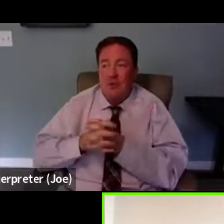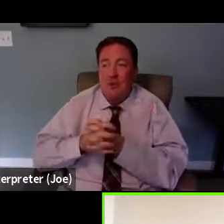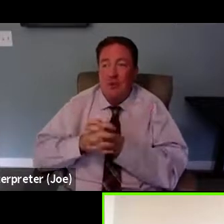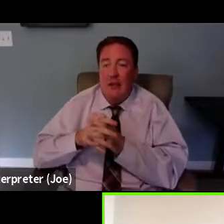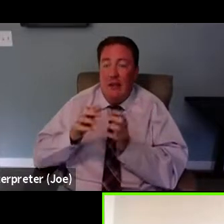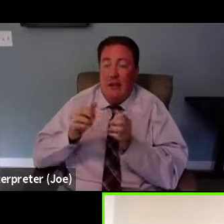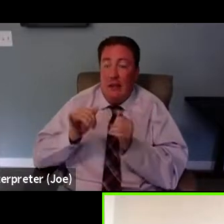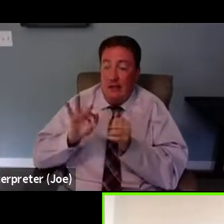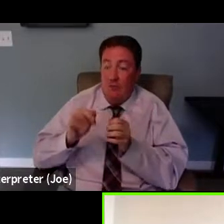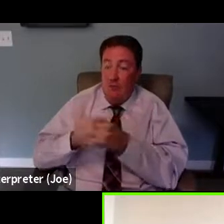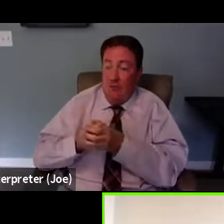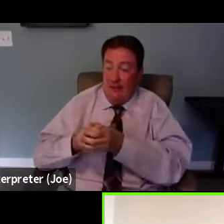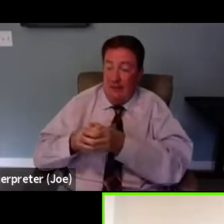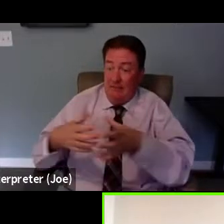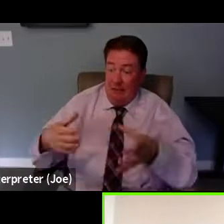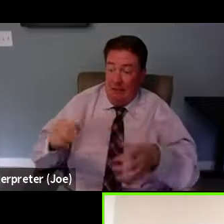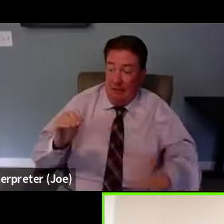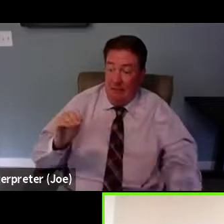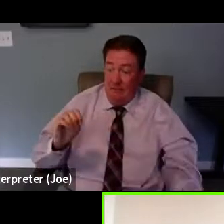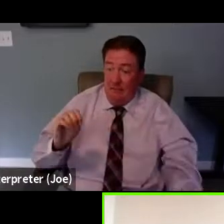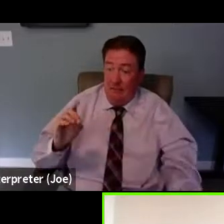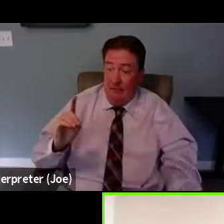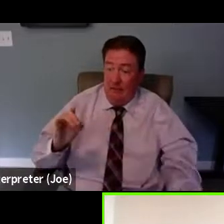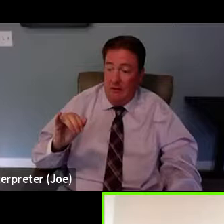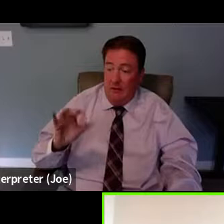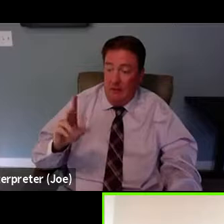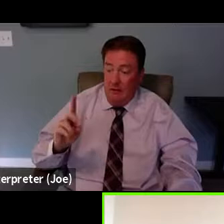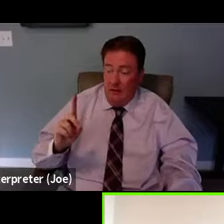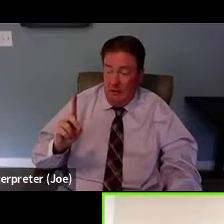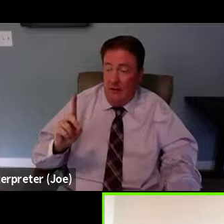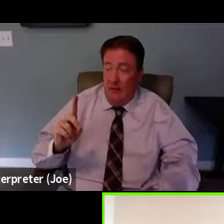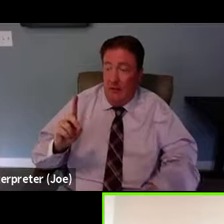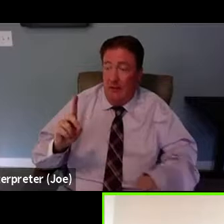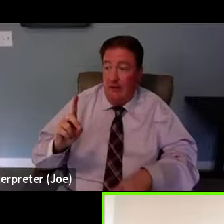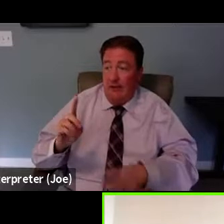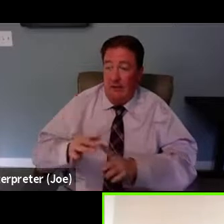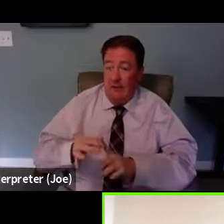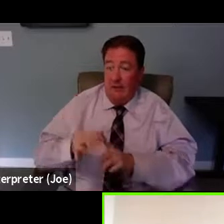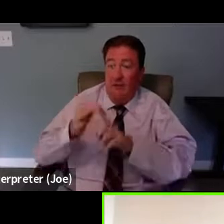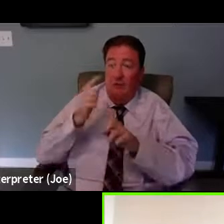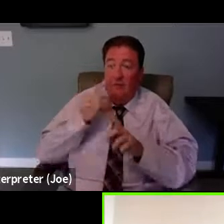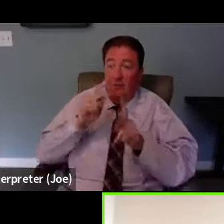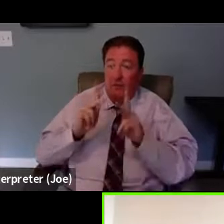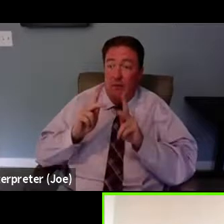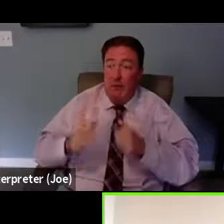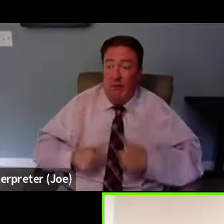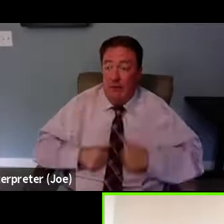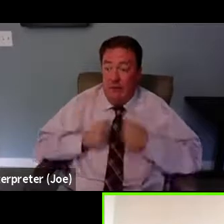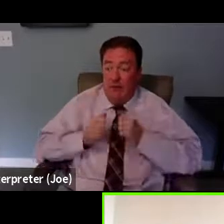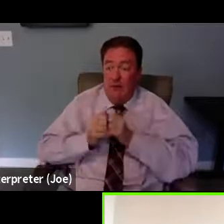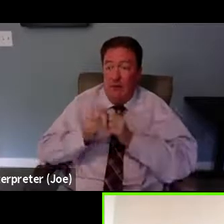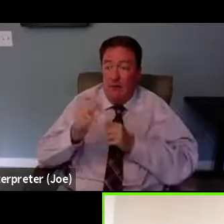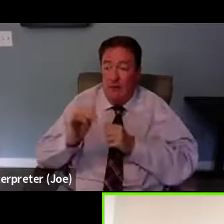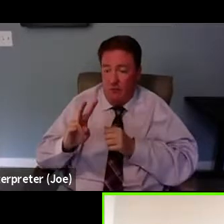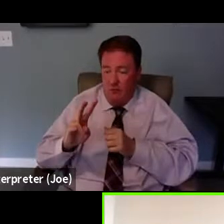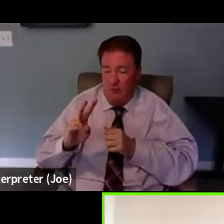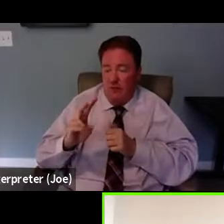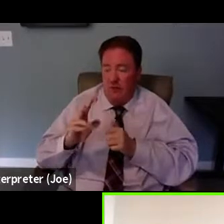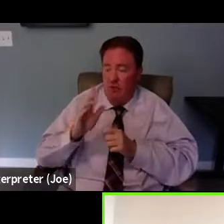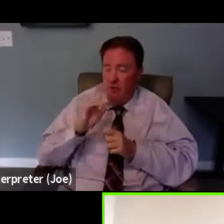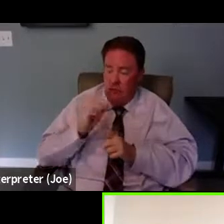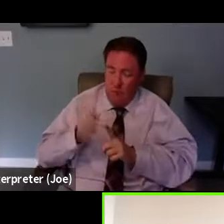expansion, especially for people living with HIV is particularly impactful to be able to address all of the